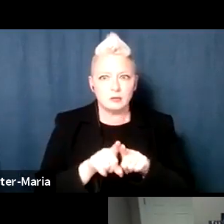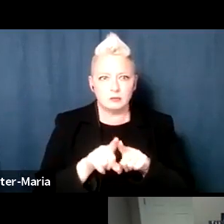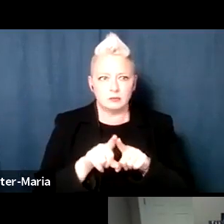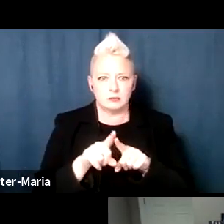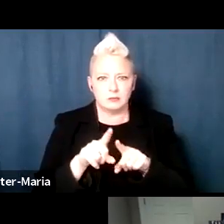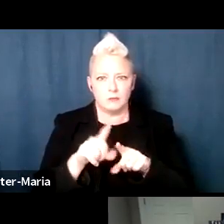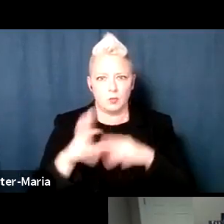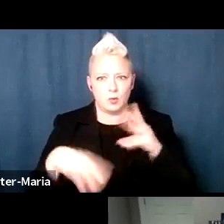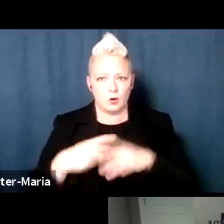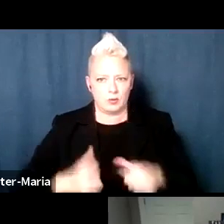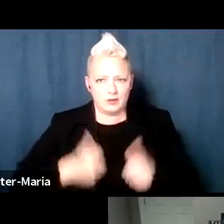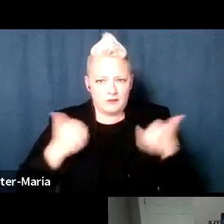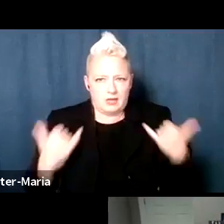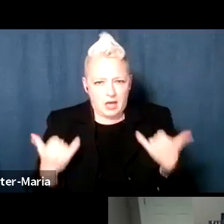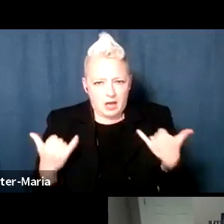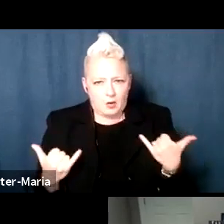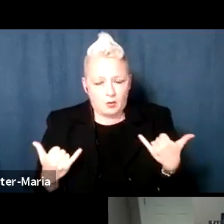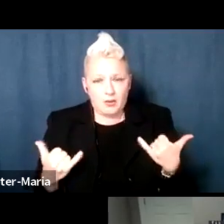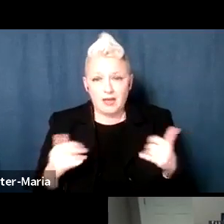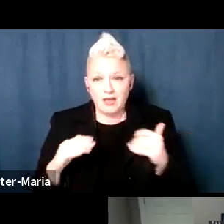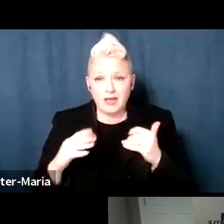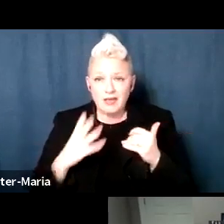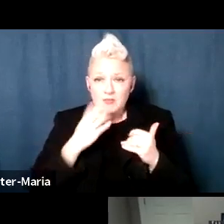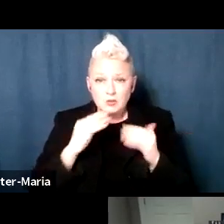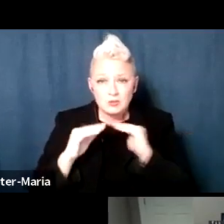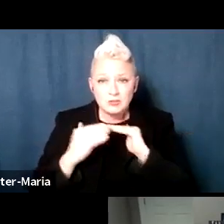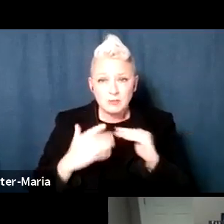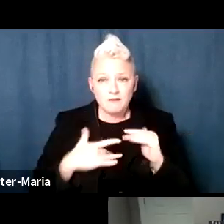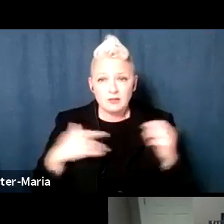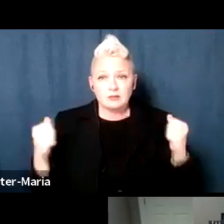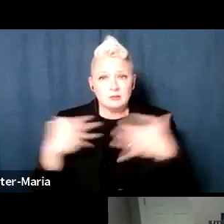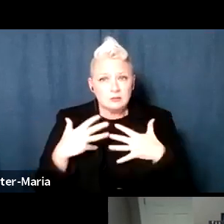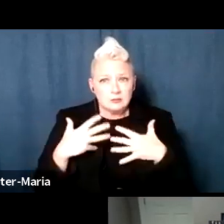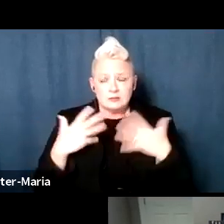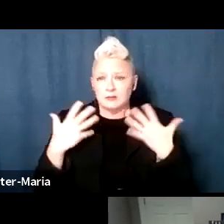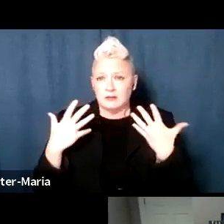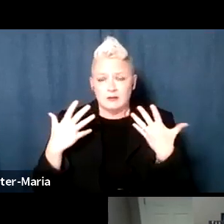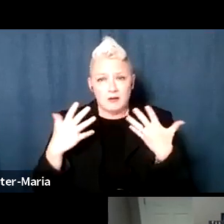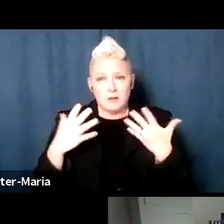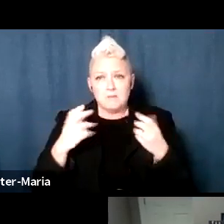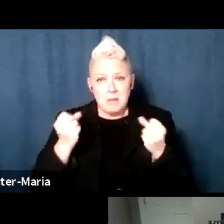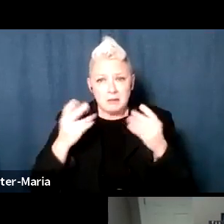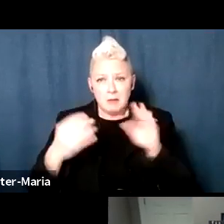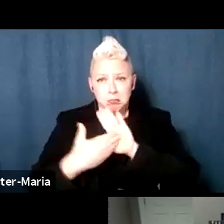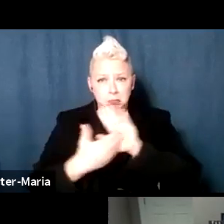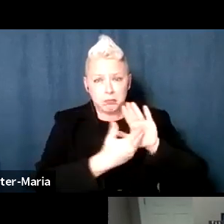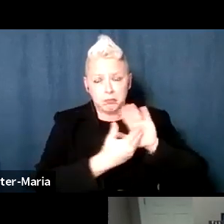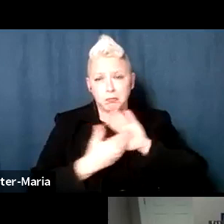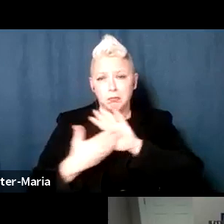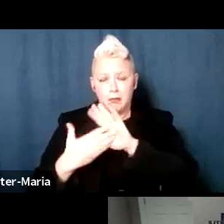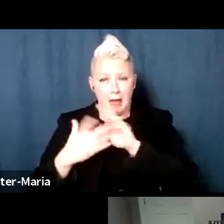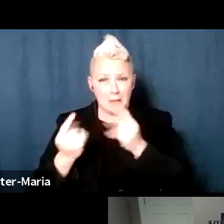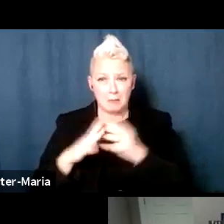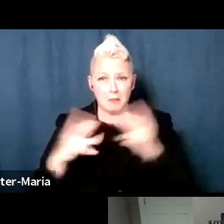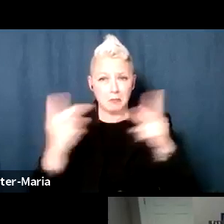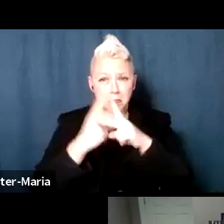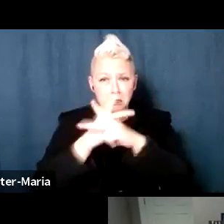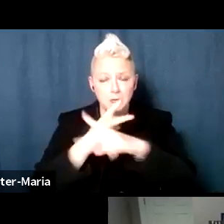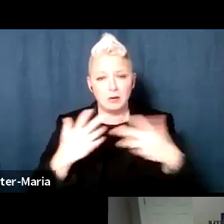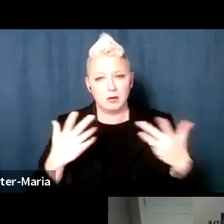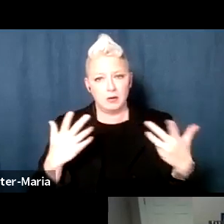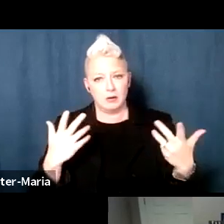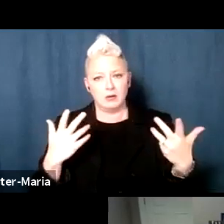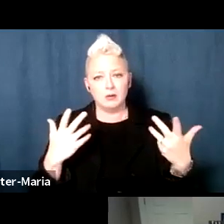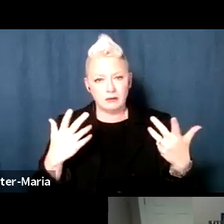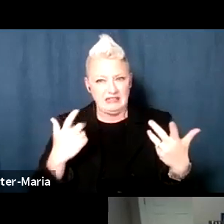and the fear within the Jewish community about anti-Semitism and the rise in anti-Semitism really in